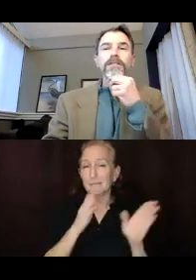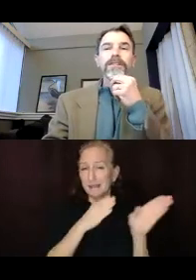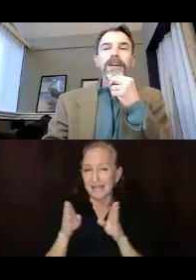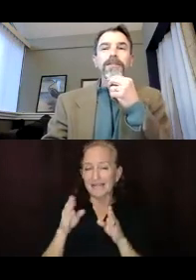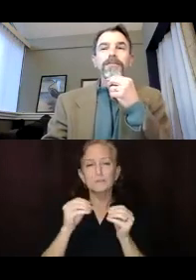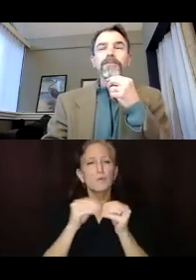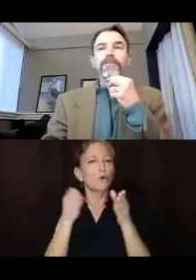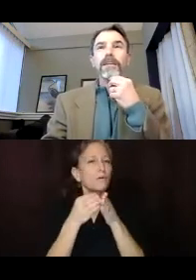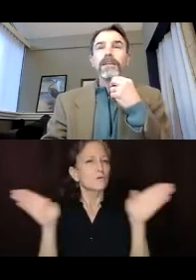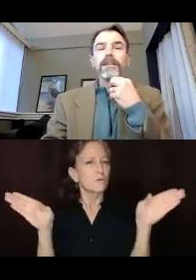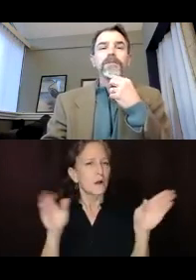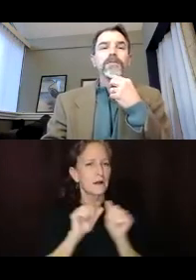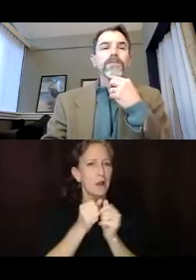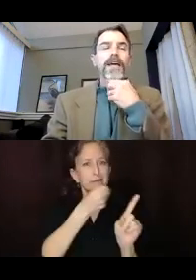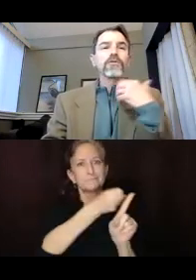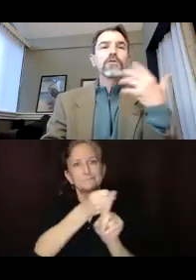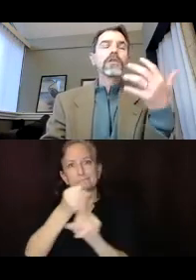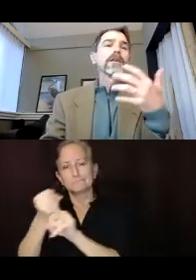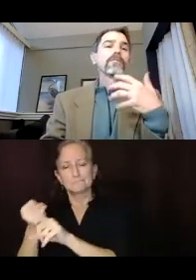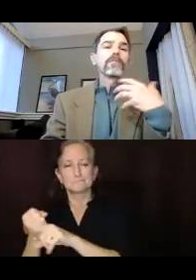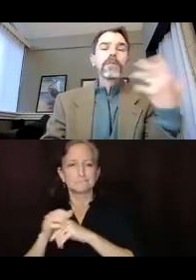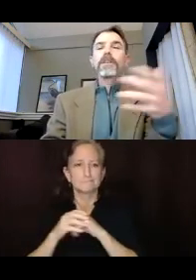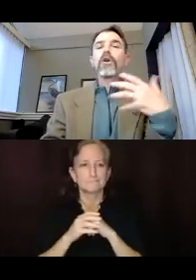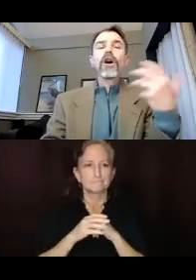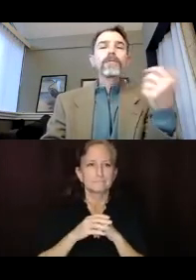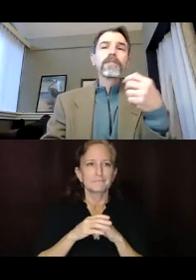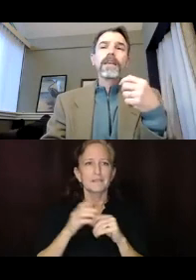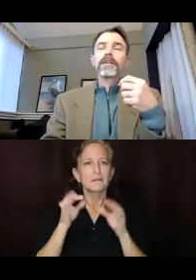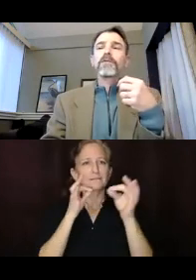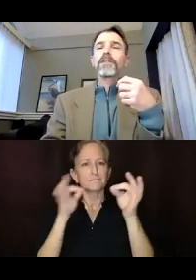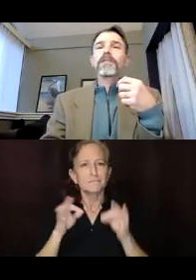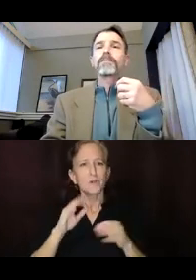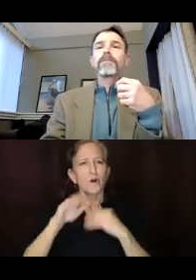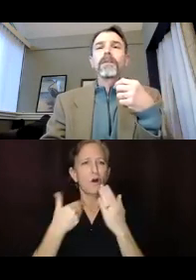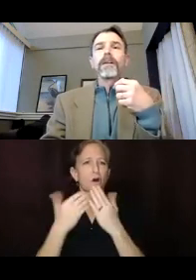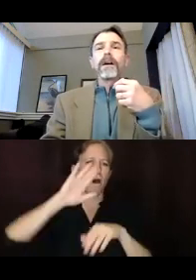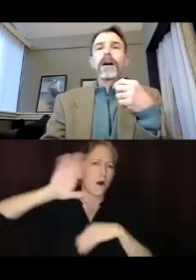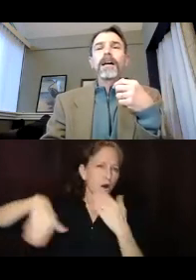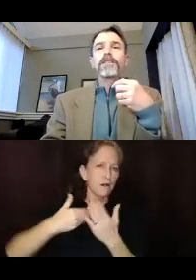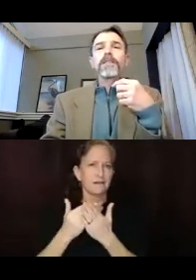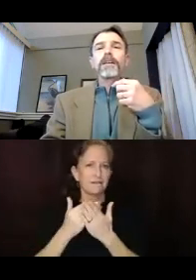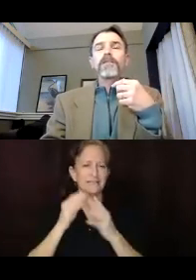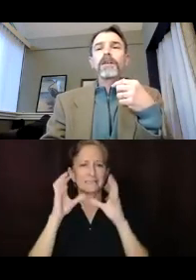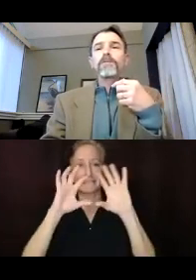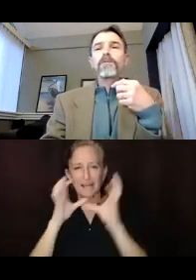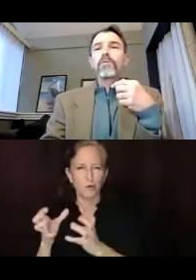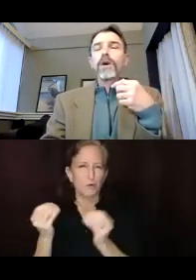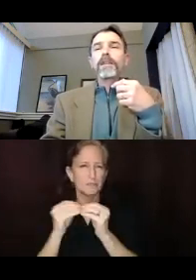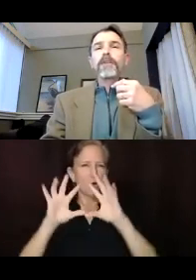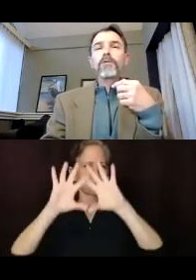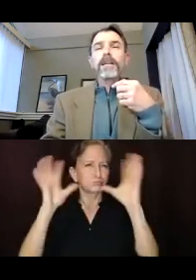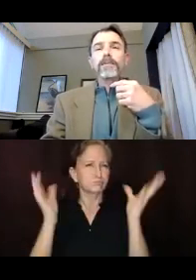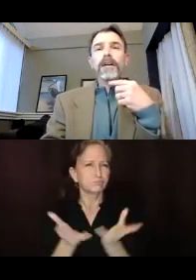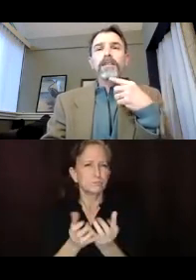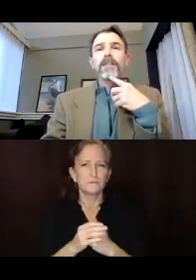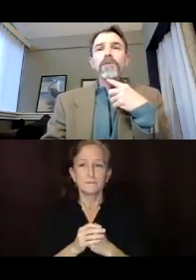um, it, it, it captures, you know, all of these categories. Uh, the, the, the ones